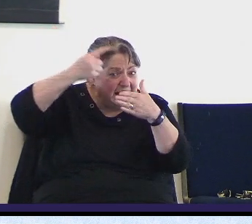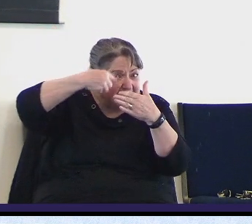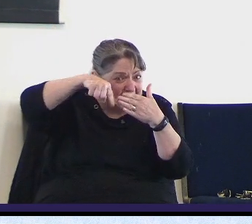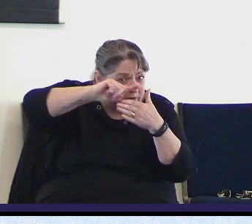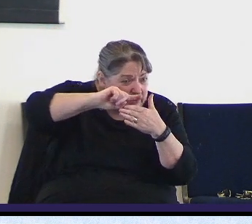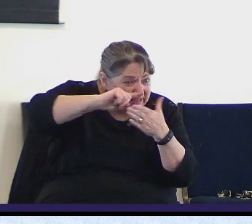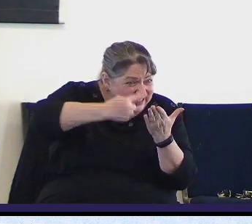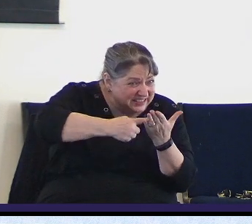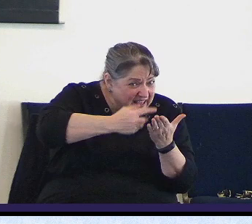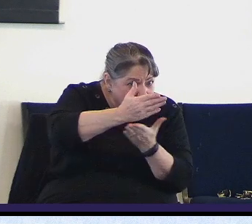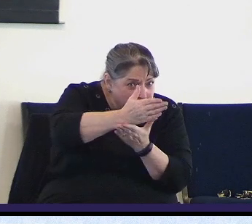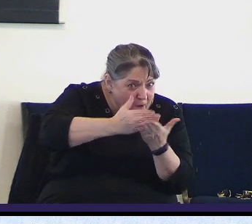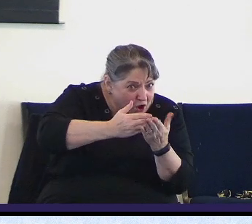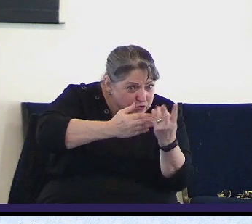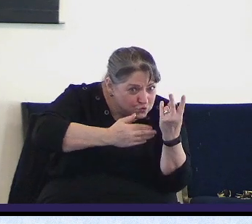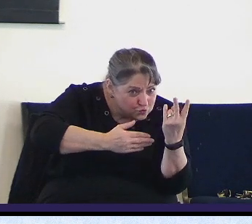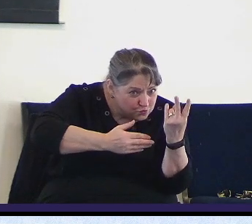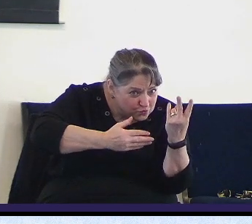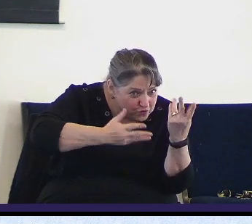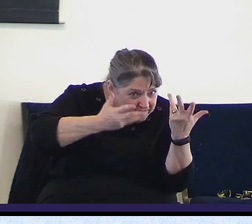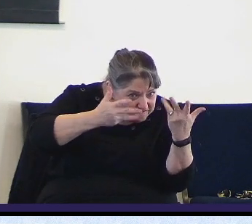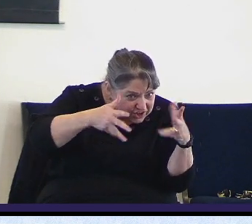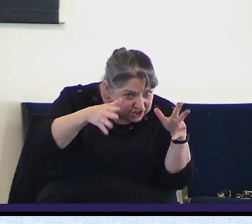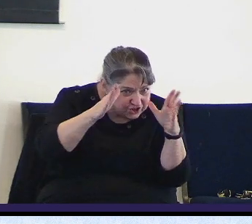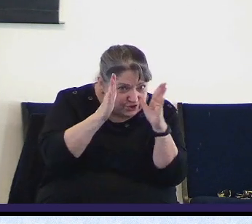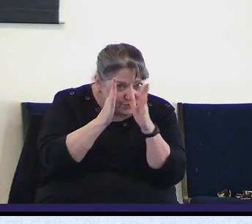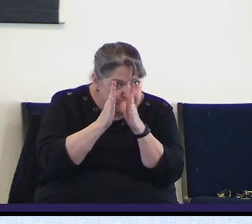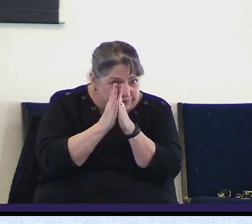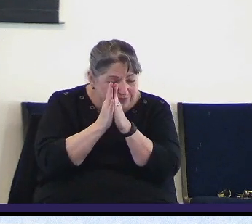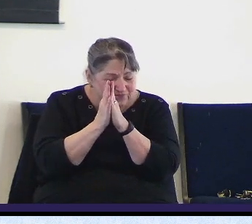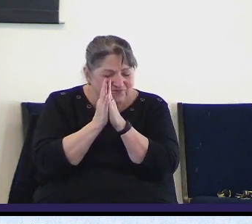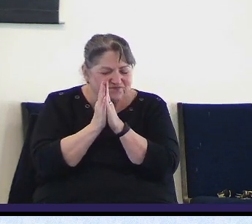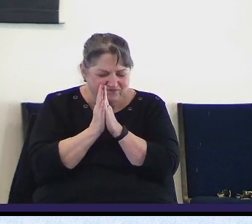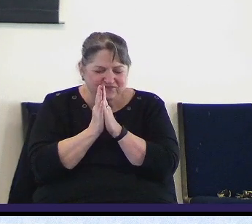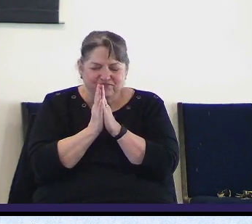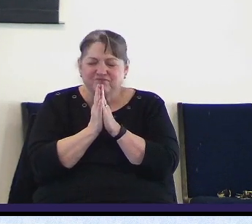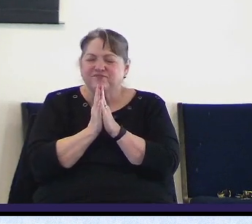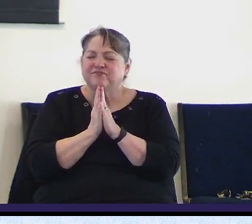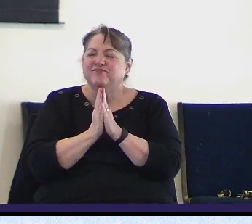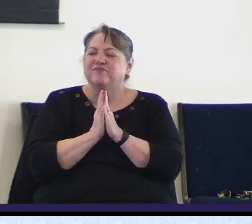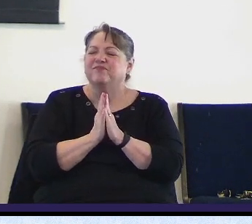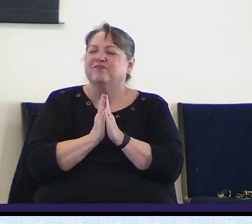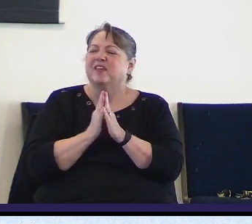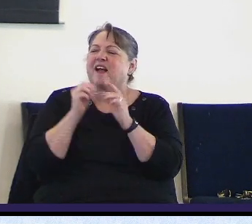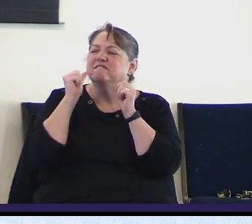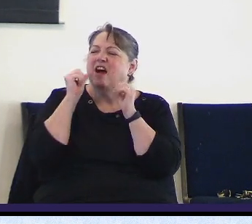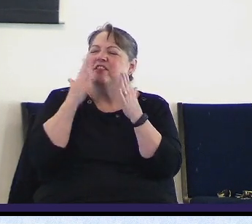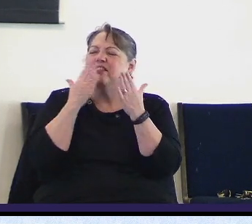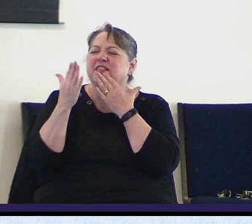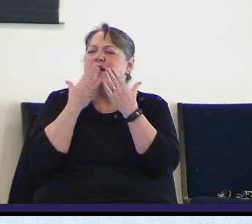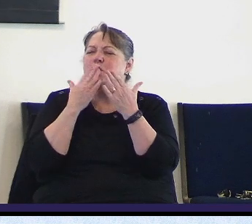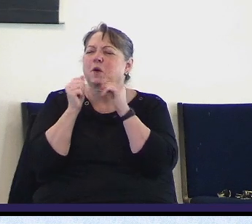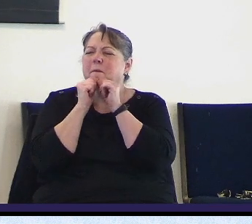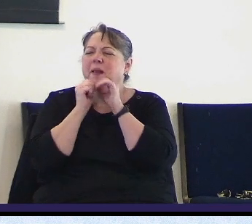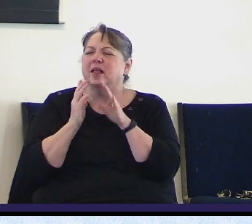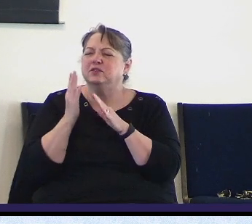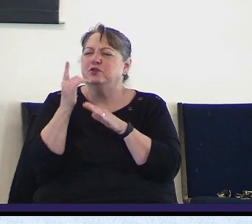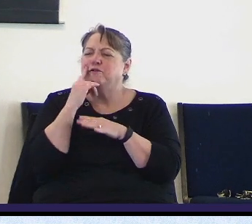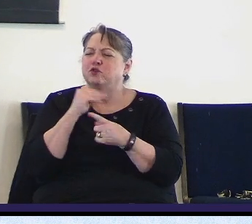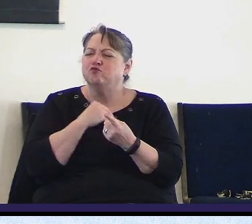part two let's pray father we thank you and bless you this morning for your grace